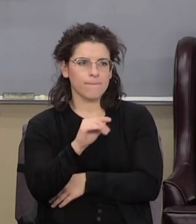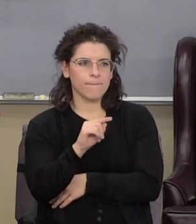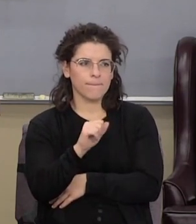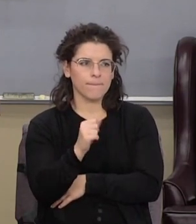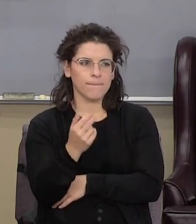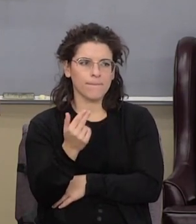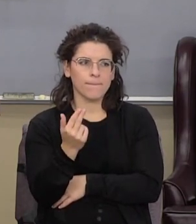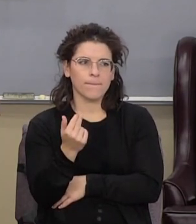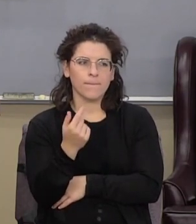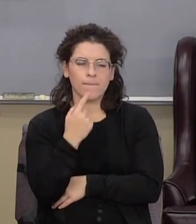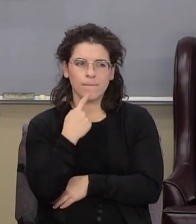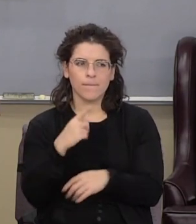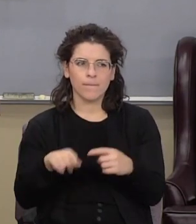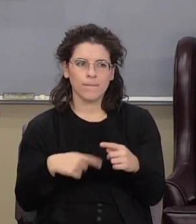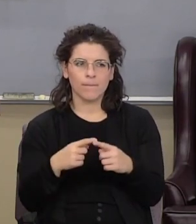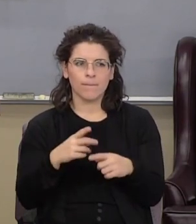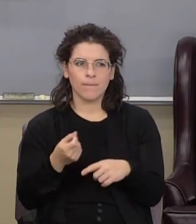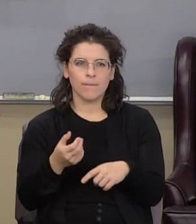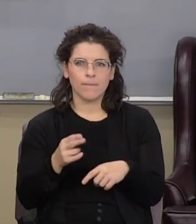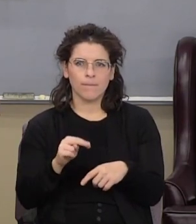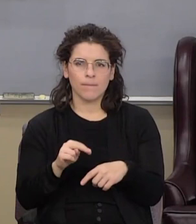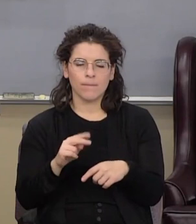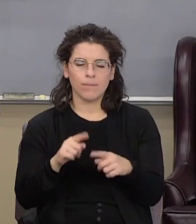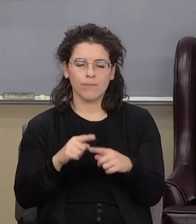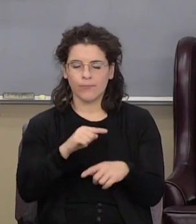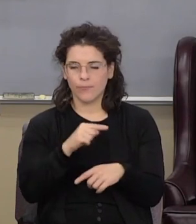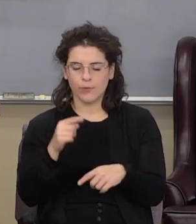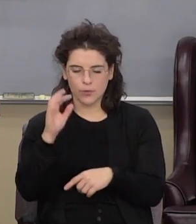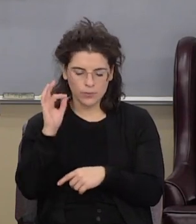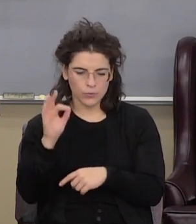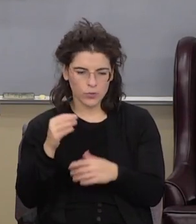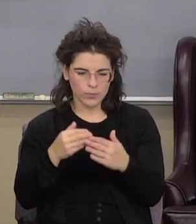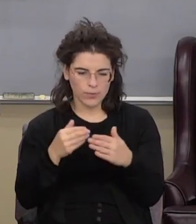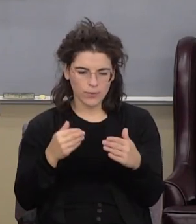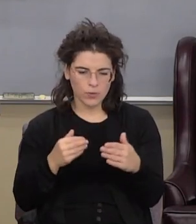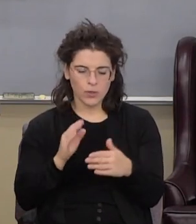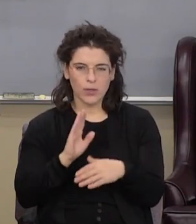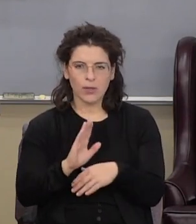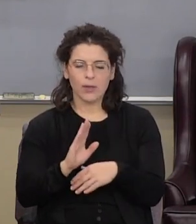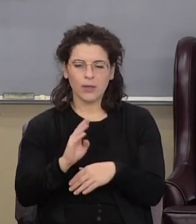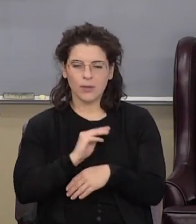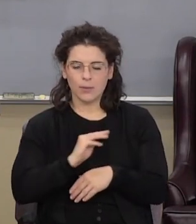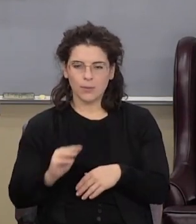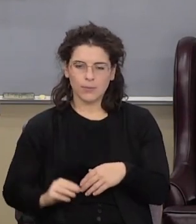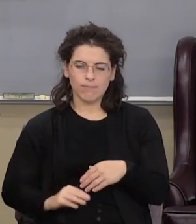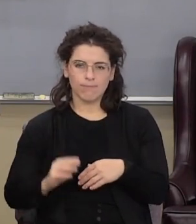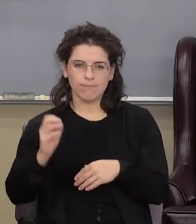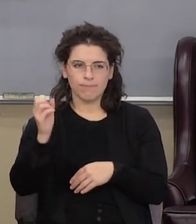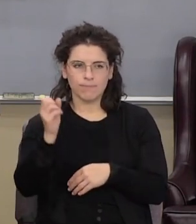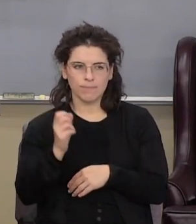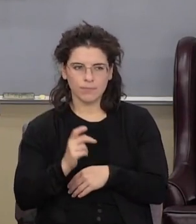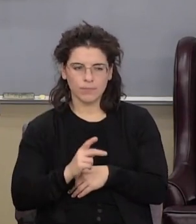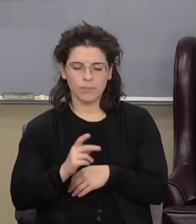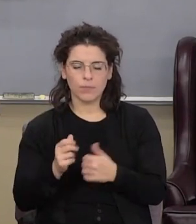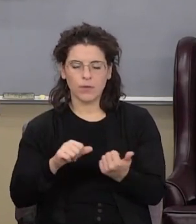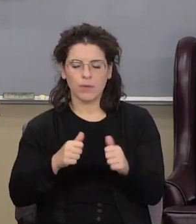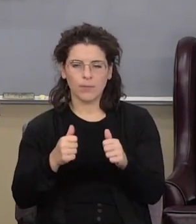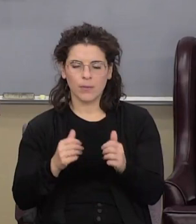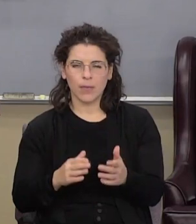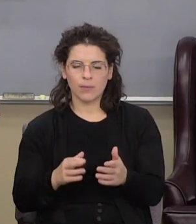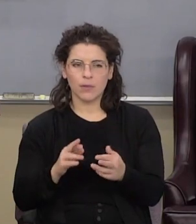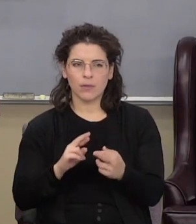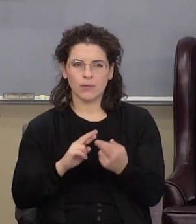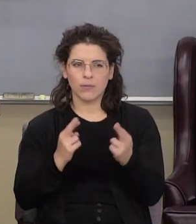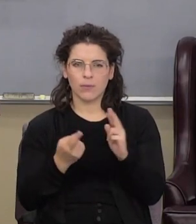John verse 24 when John had first preached before his the Messiah's coming the baptism of repentance